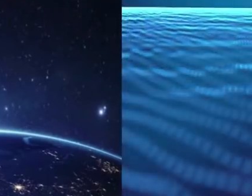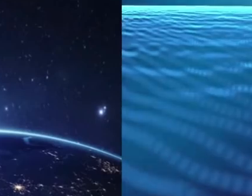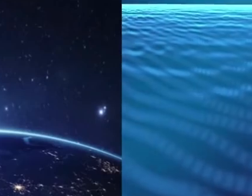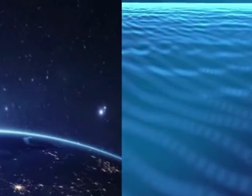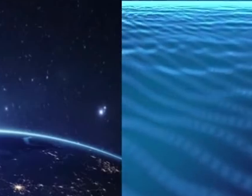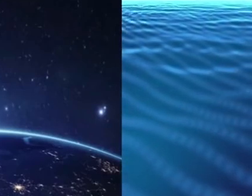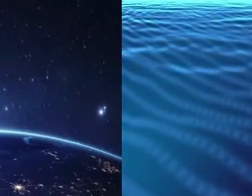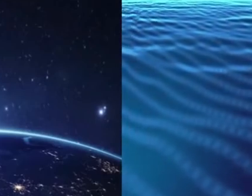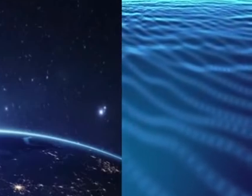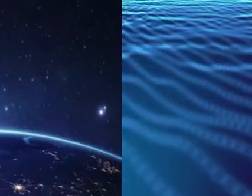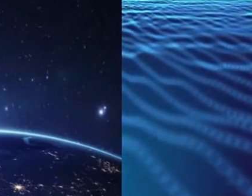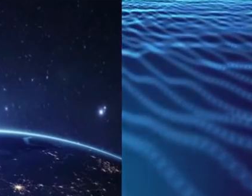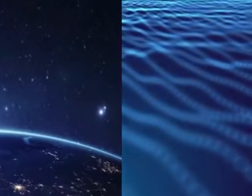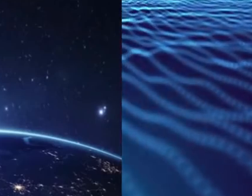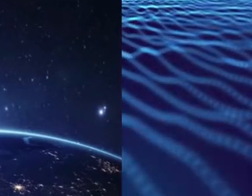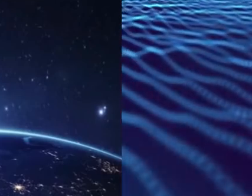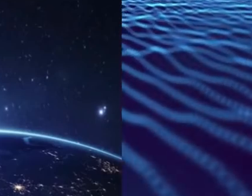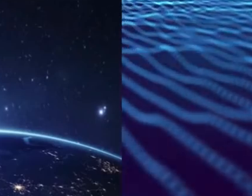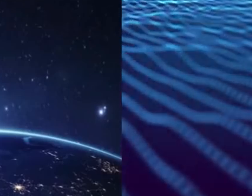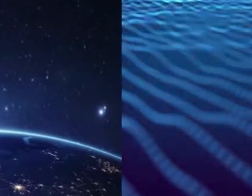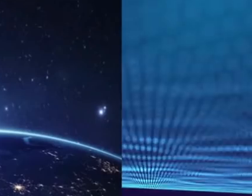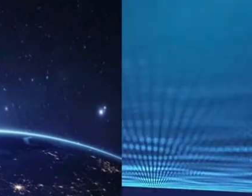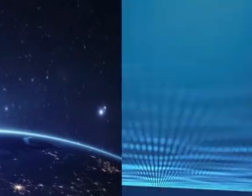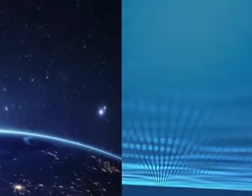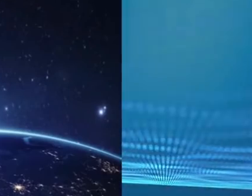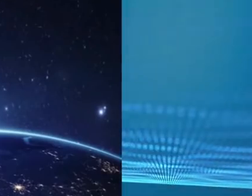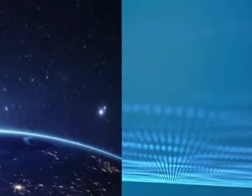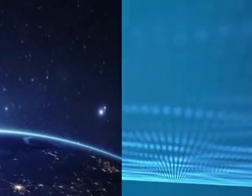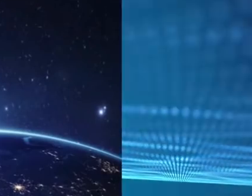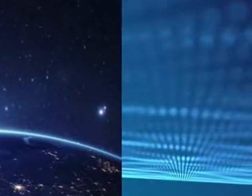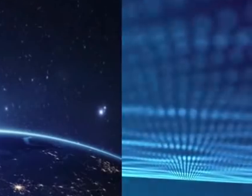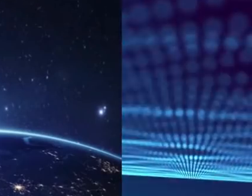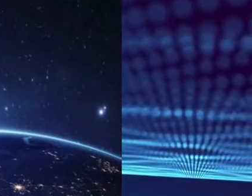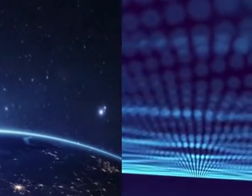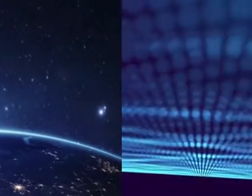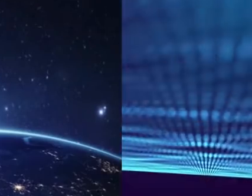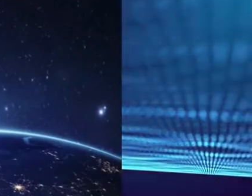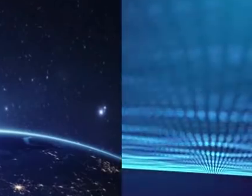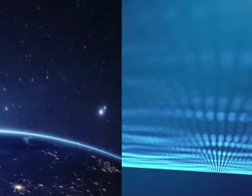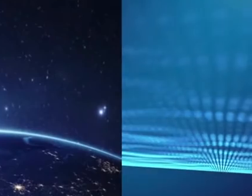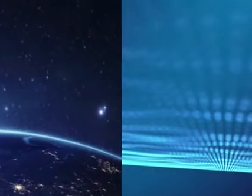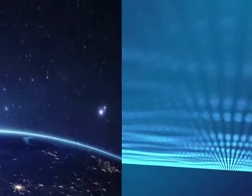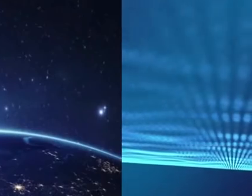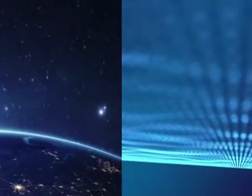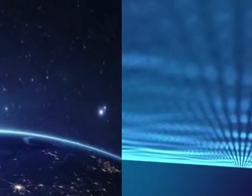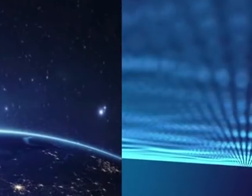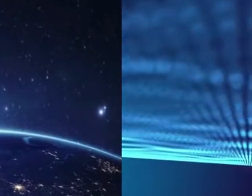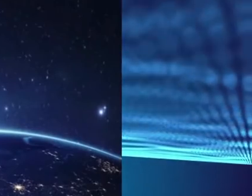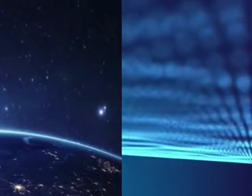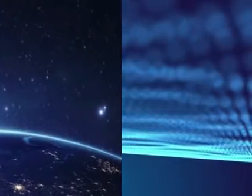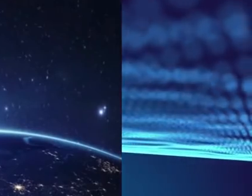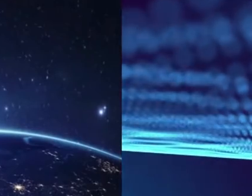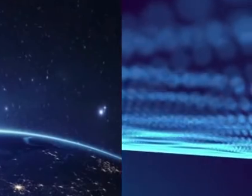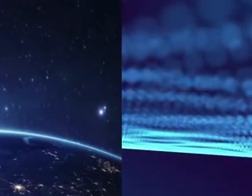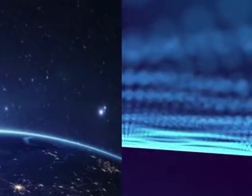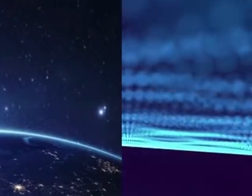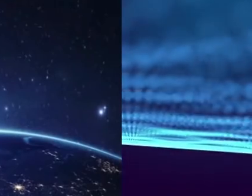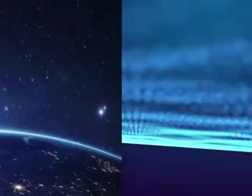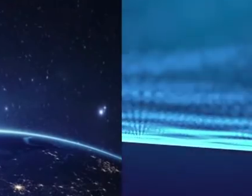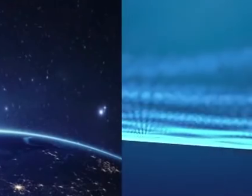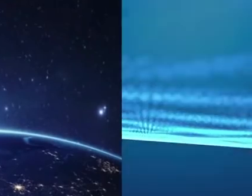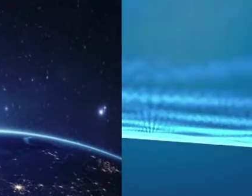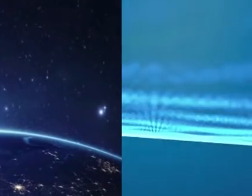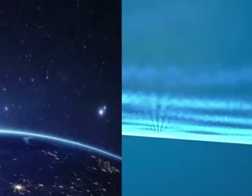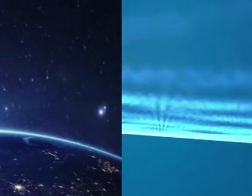need to take care of our mental health. Two, I want to say to the persons, as Dr. Sopers has said, I can't plug it